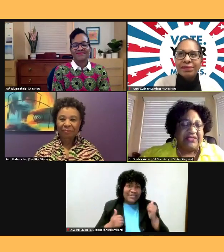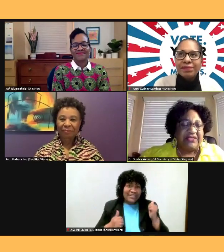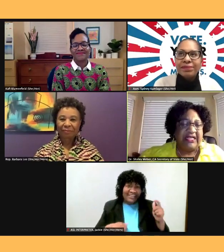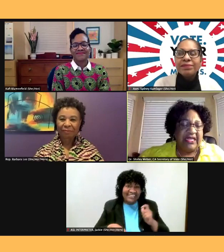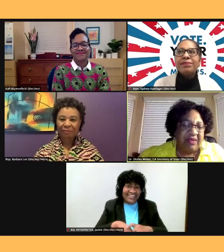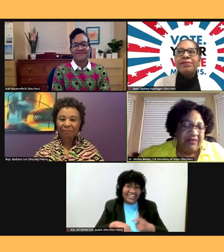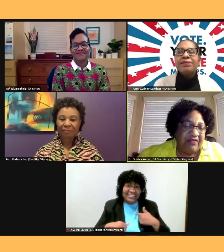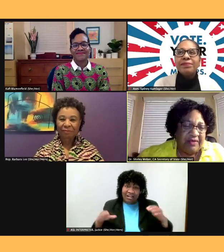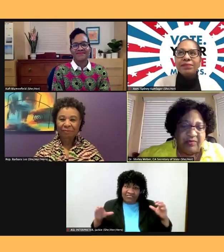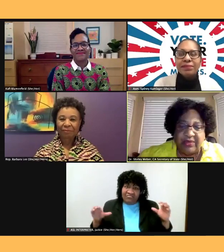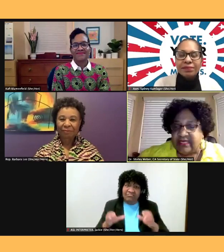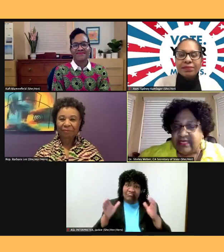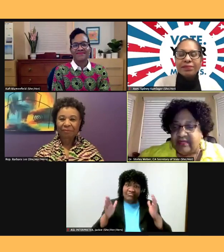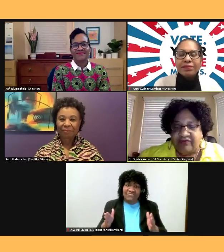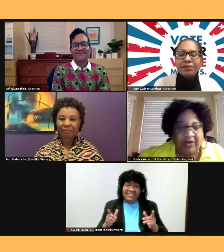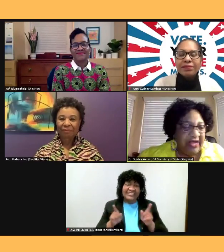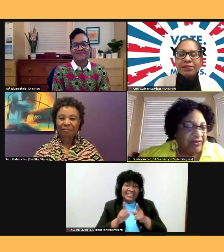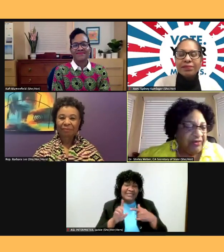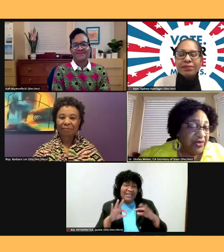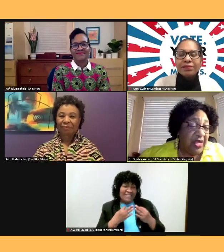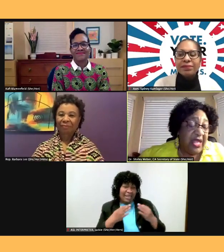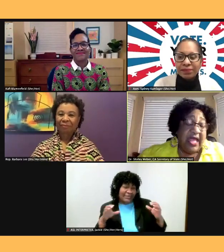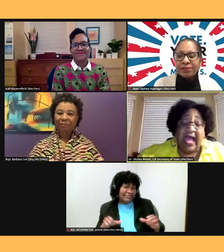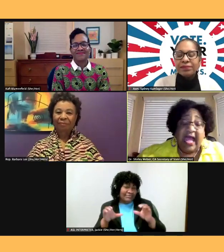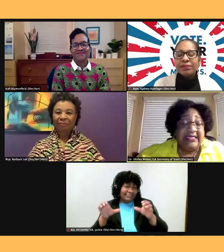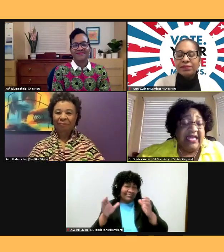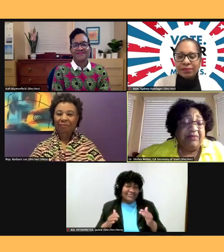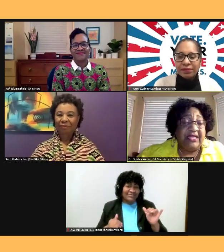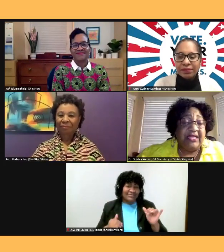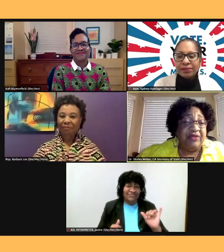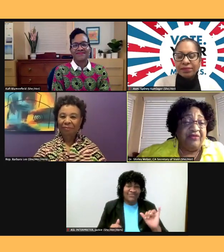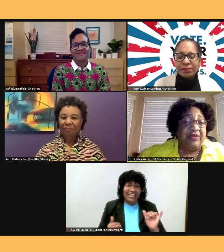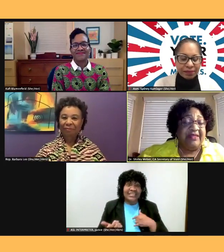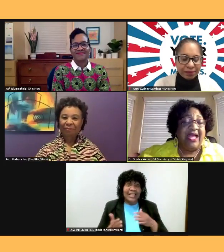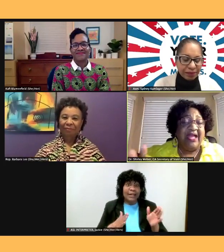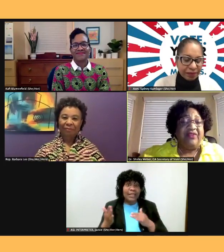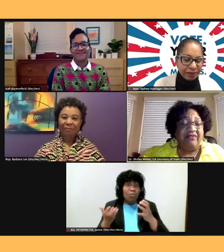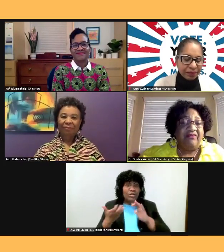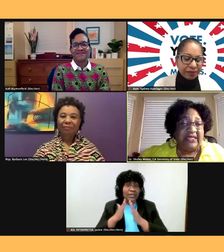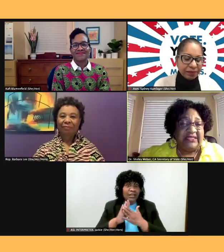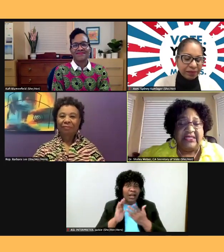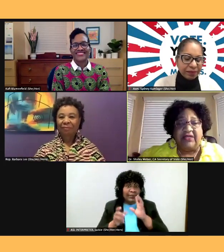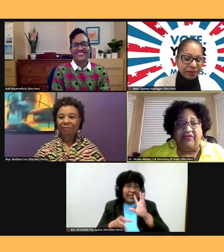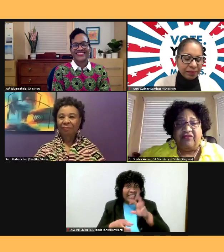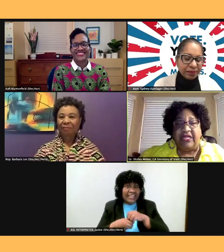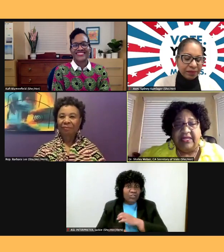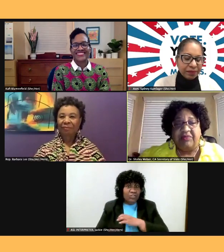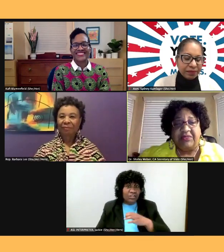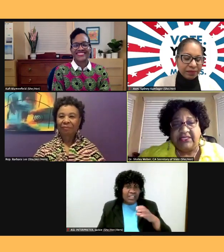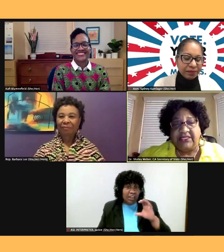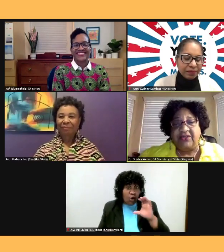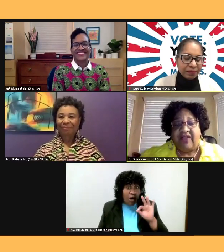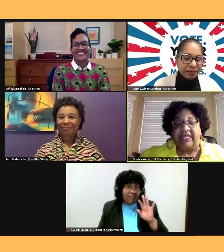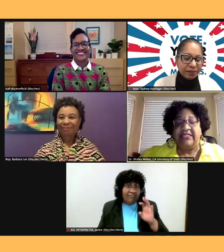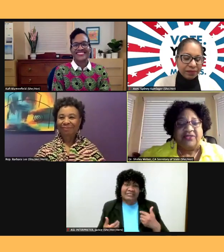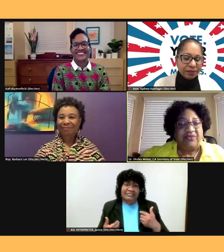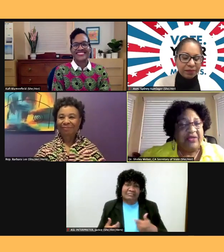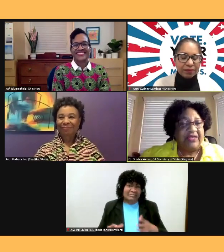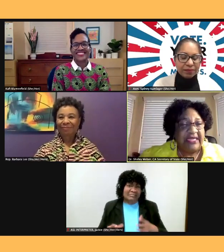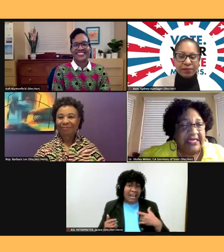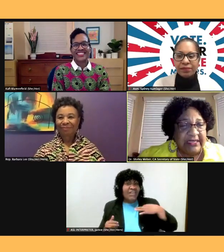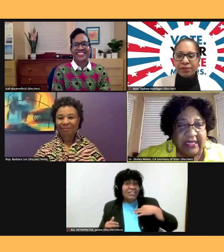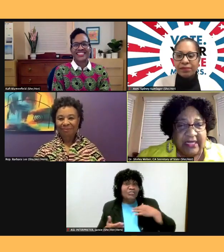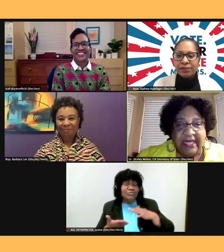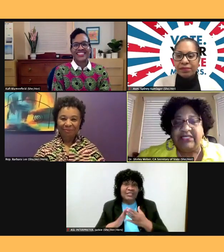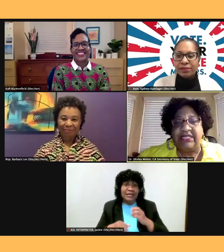family was forever. And so I did not plan to run for anything. I have never volunteered for any position or volunteered to run for anything. I'm